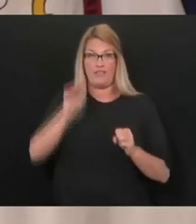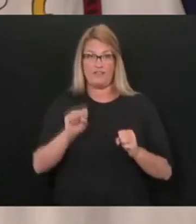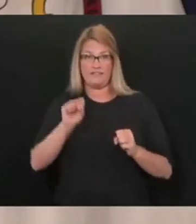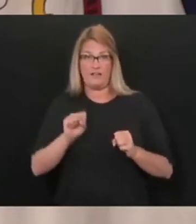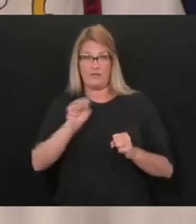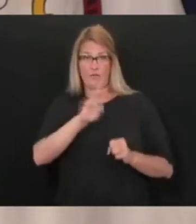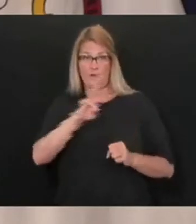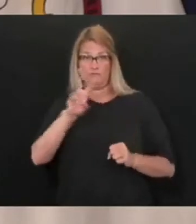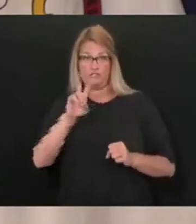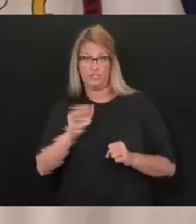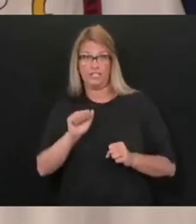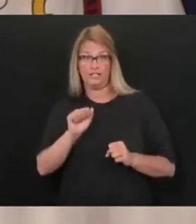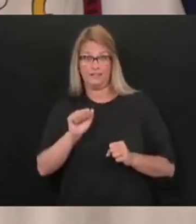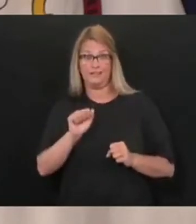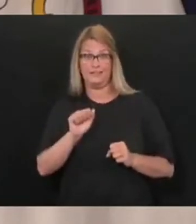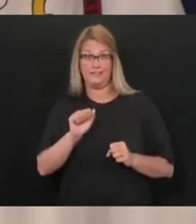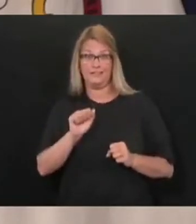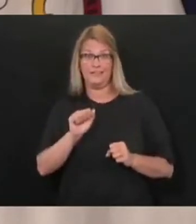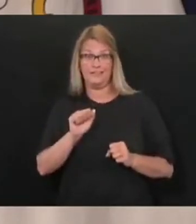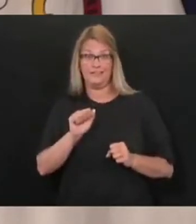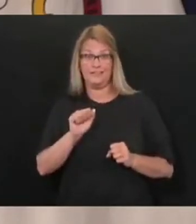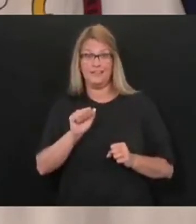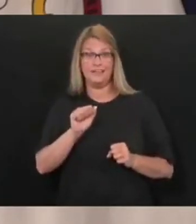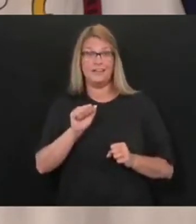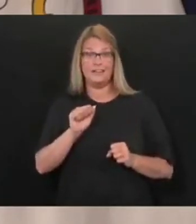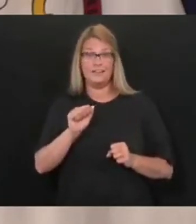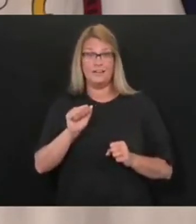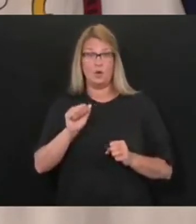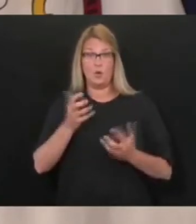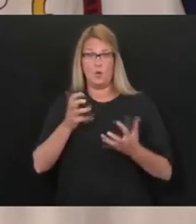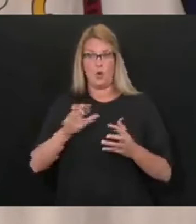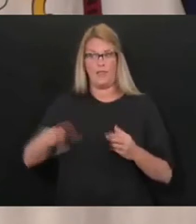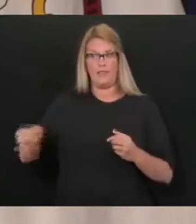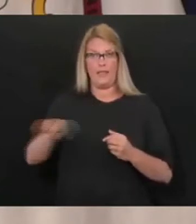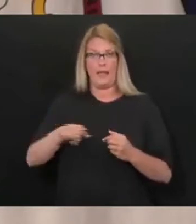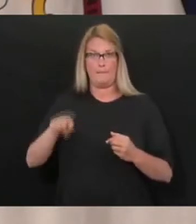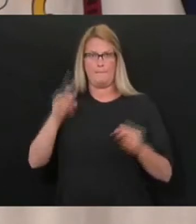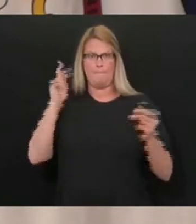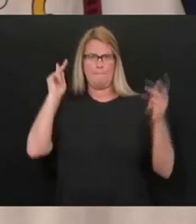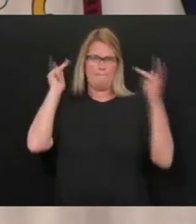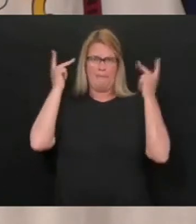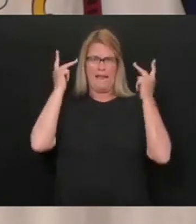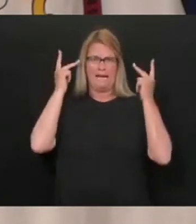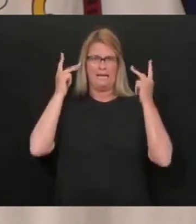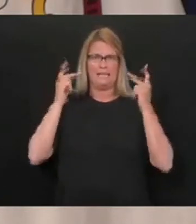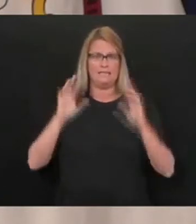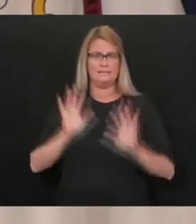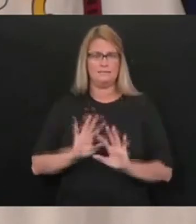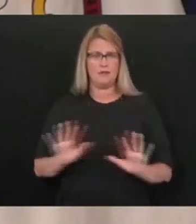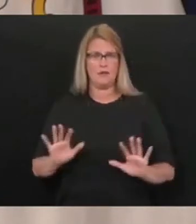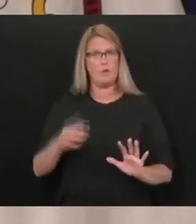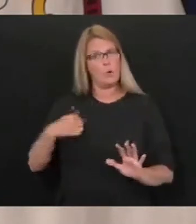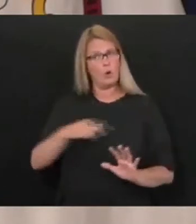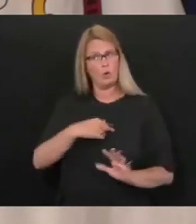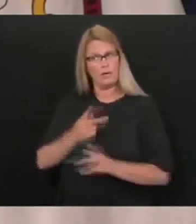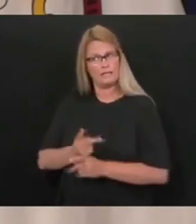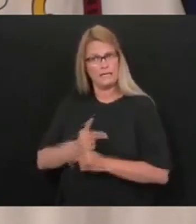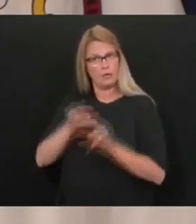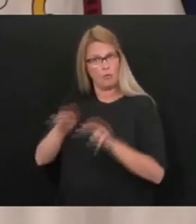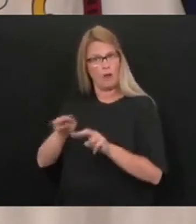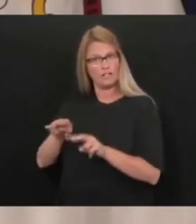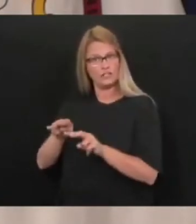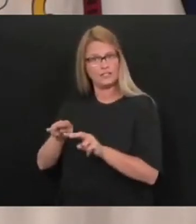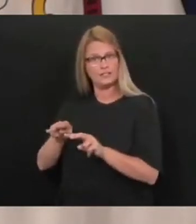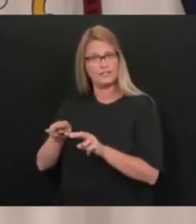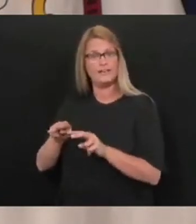don't want us to alarm them. You know, we're watching and everything. And I